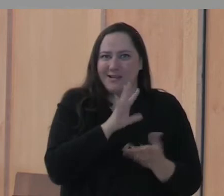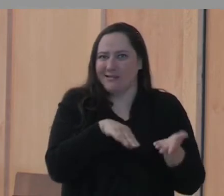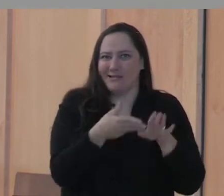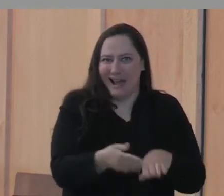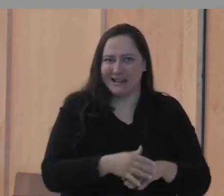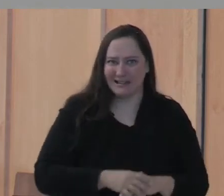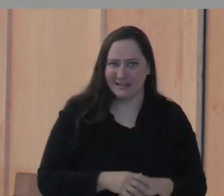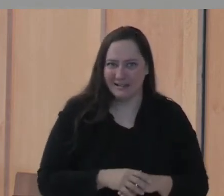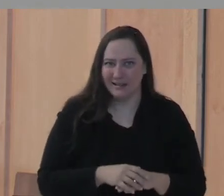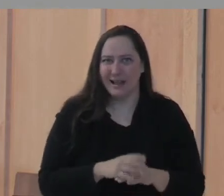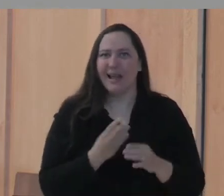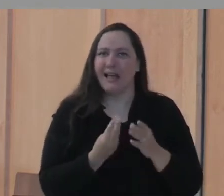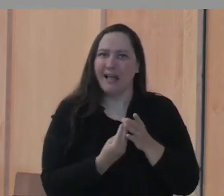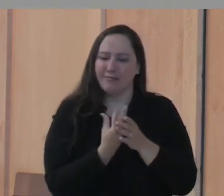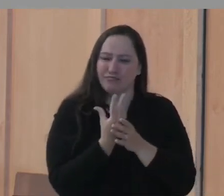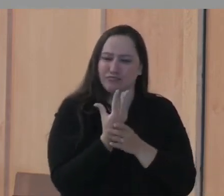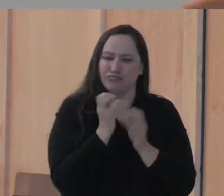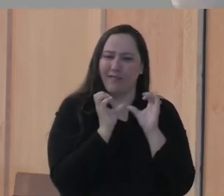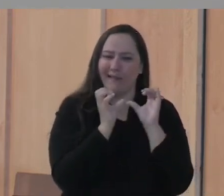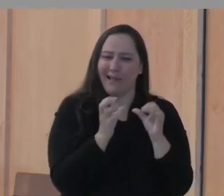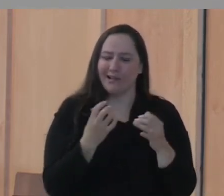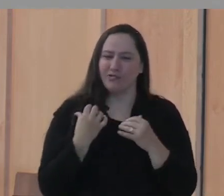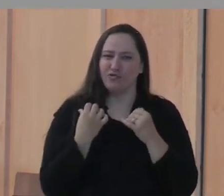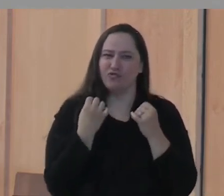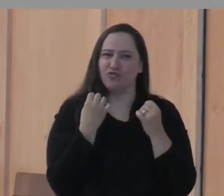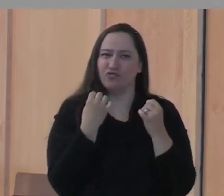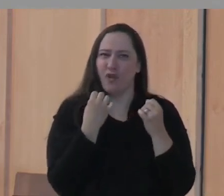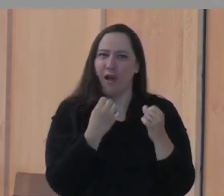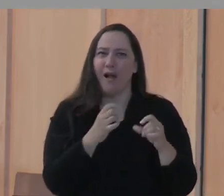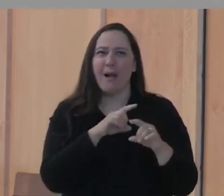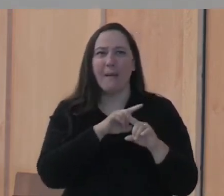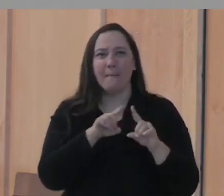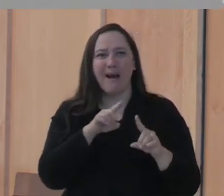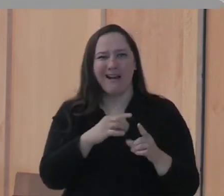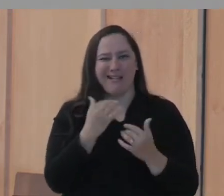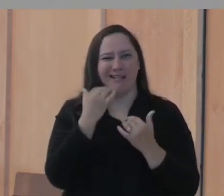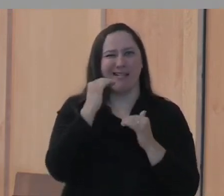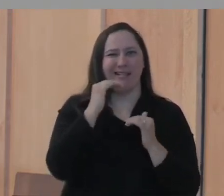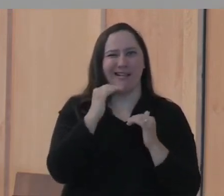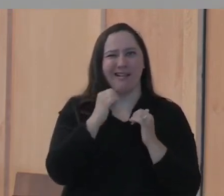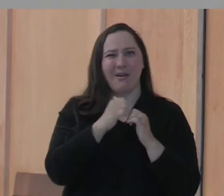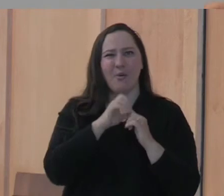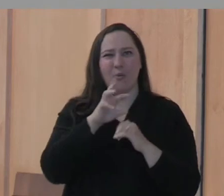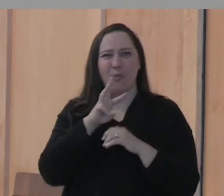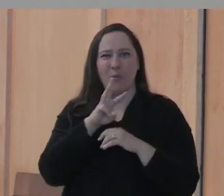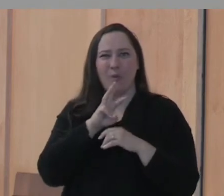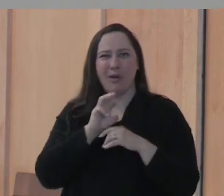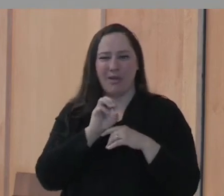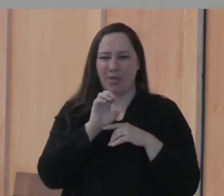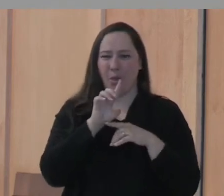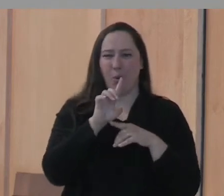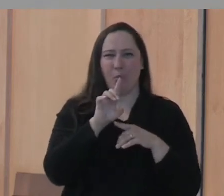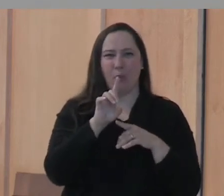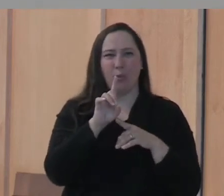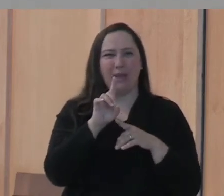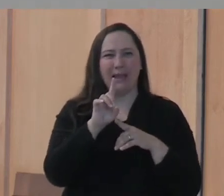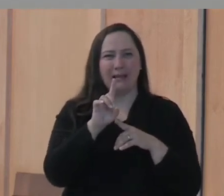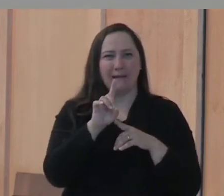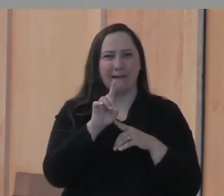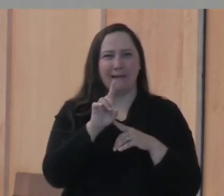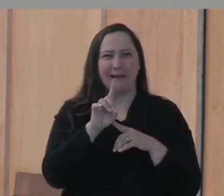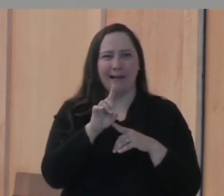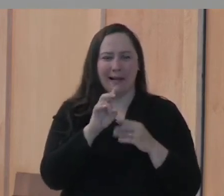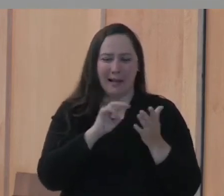The plant stays alive but because it's been so constricted by all the weeds on the sides, it's always